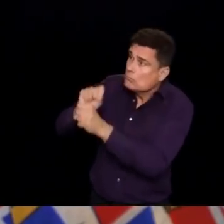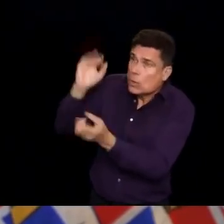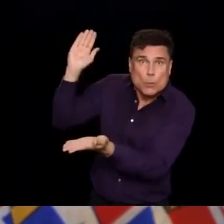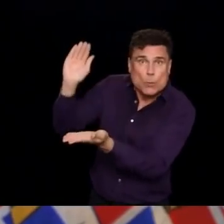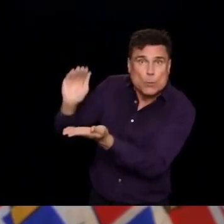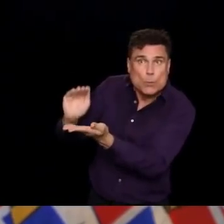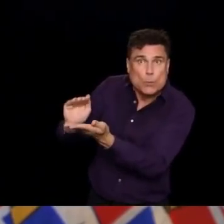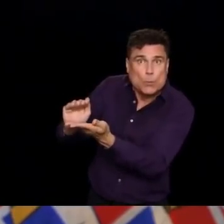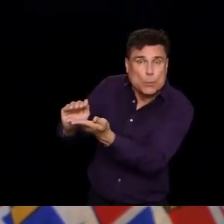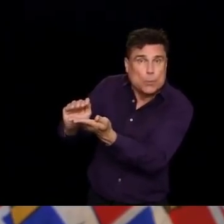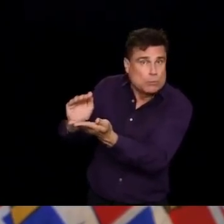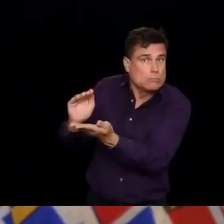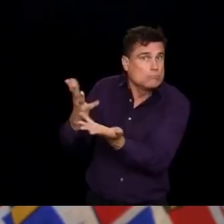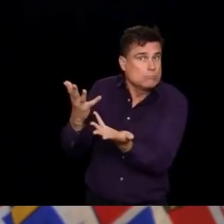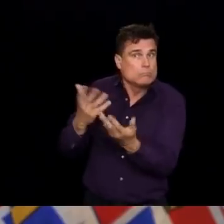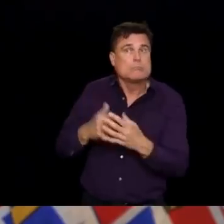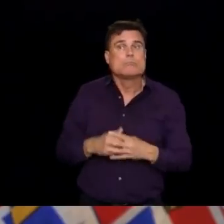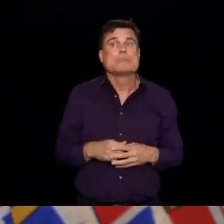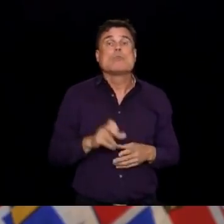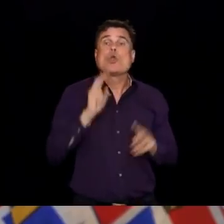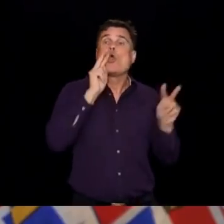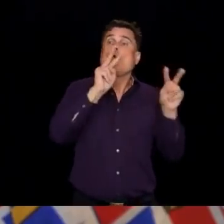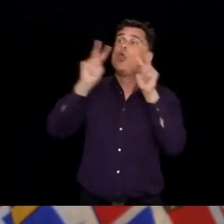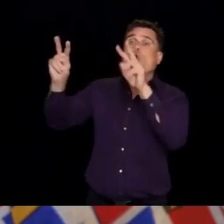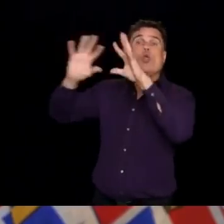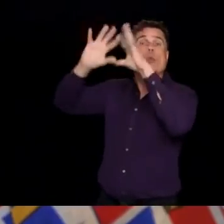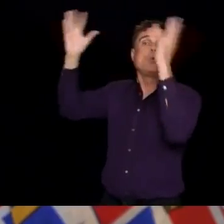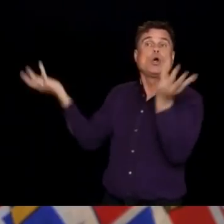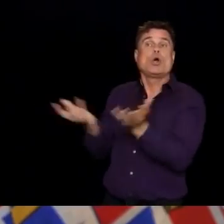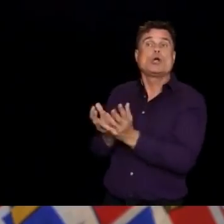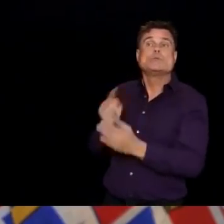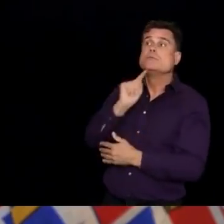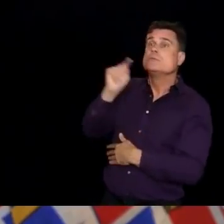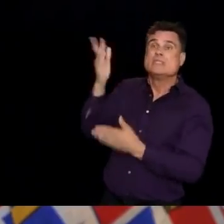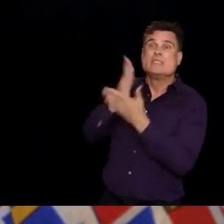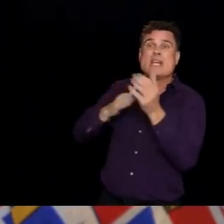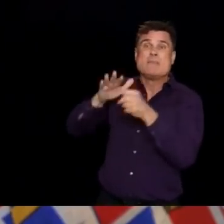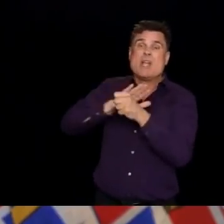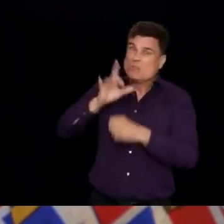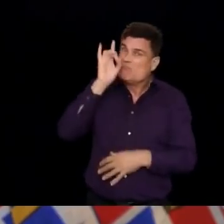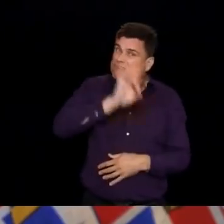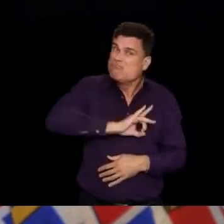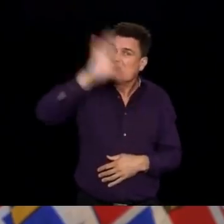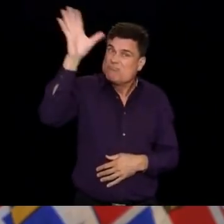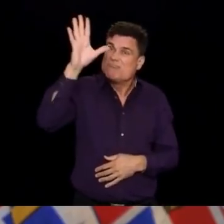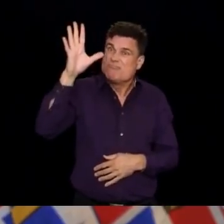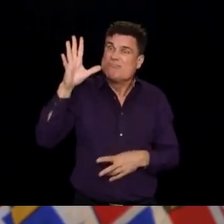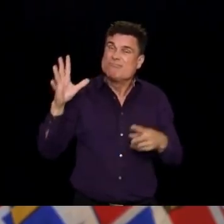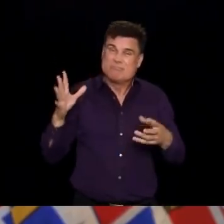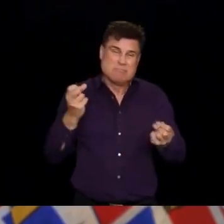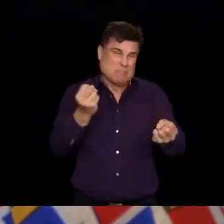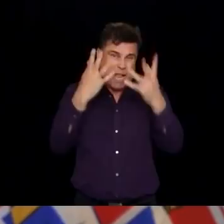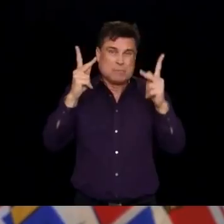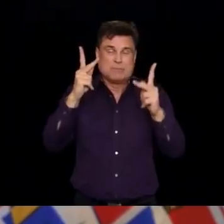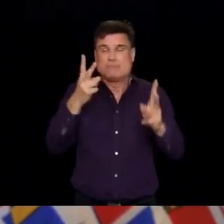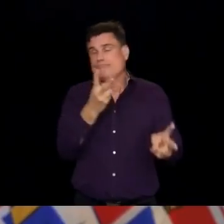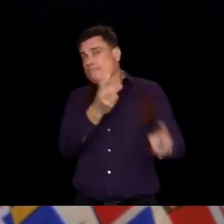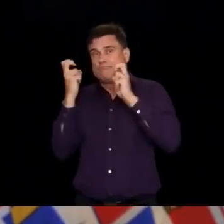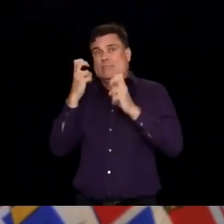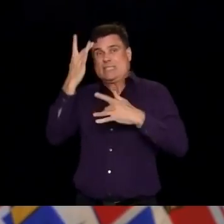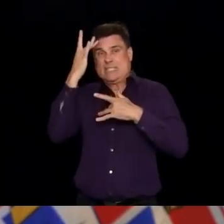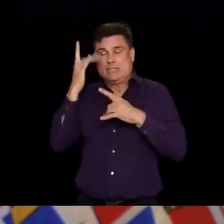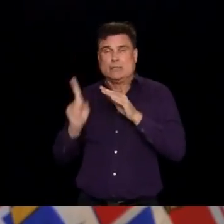deal with around the world, where there is a lot of people who are sick with this virus, whether it is in a healthcare setting or